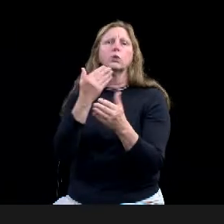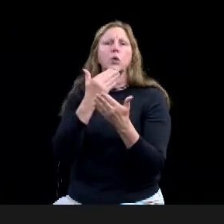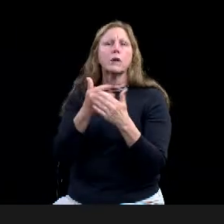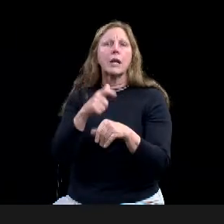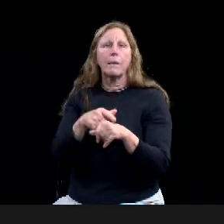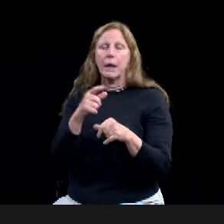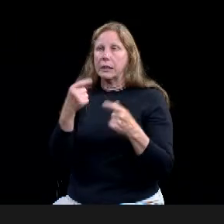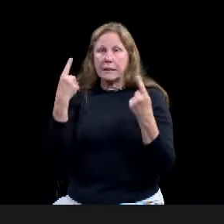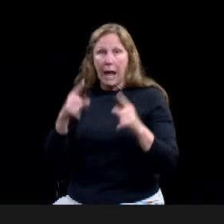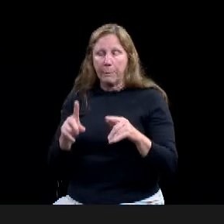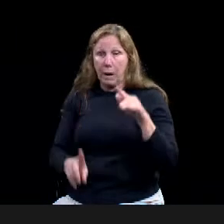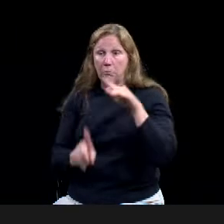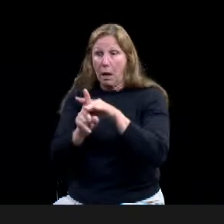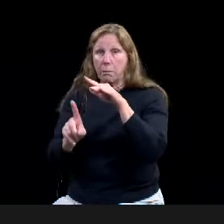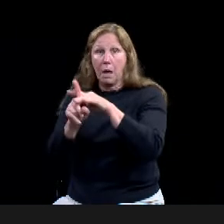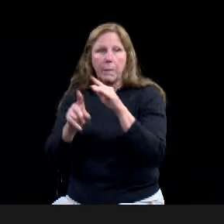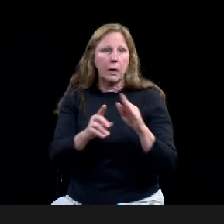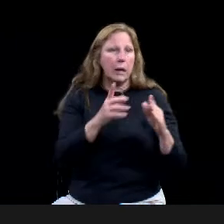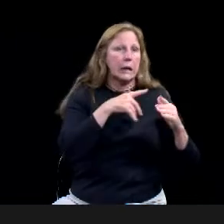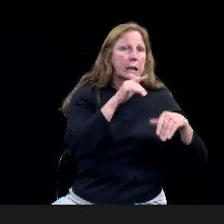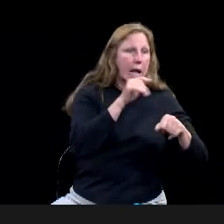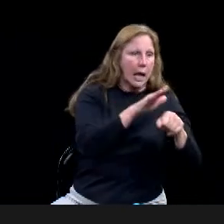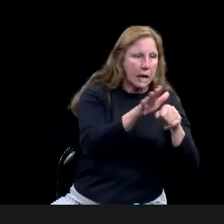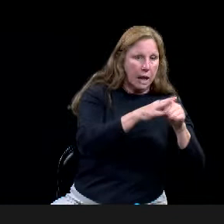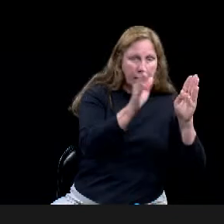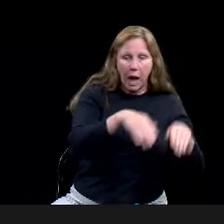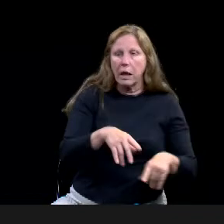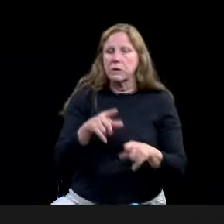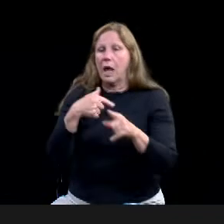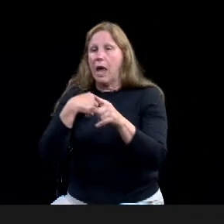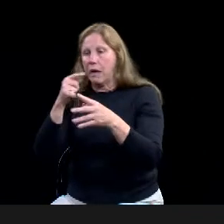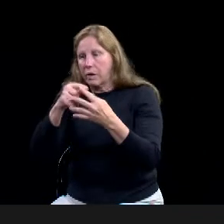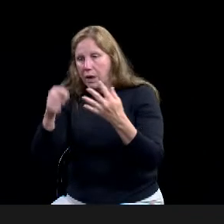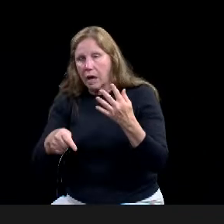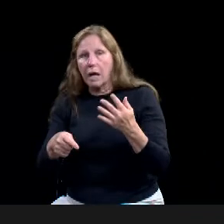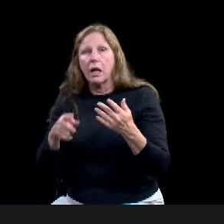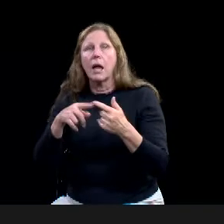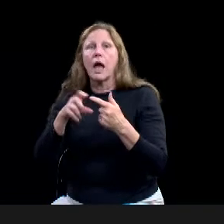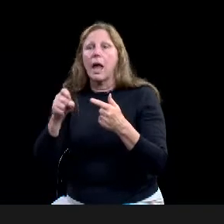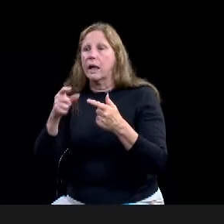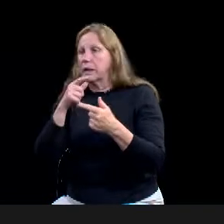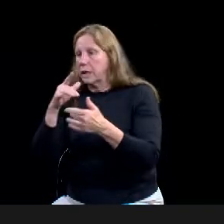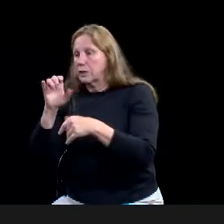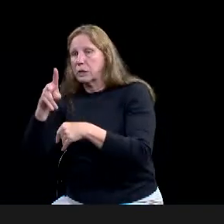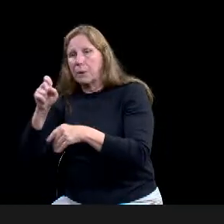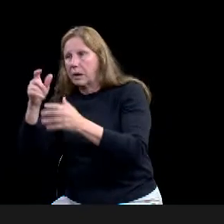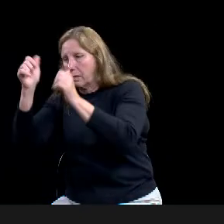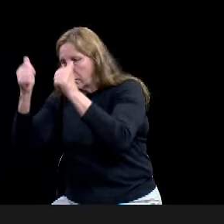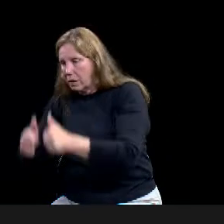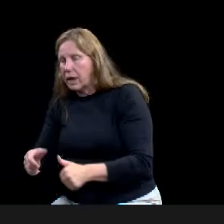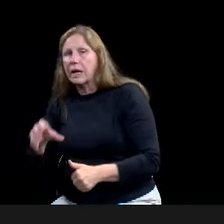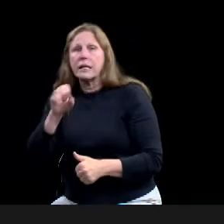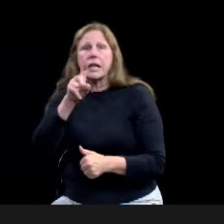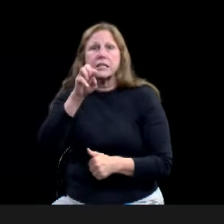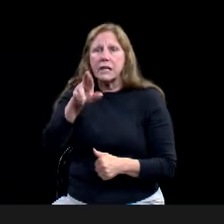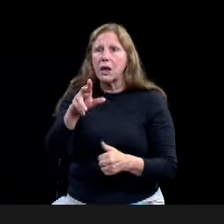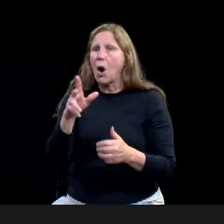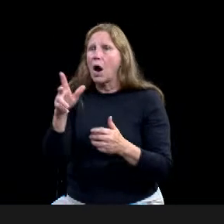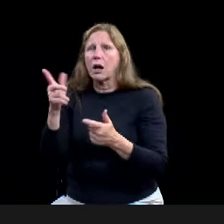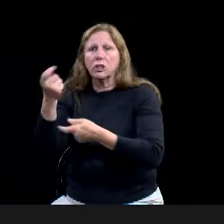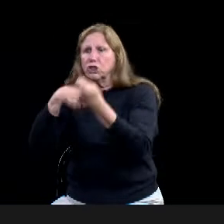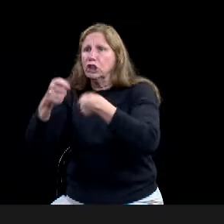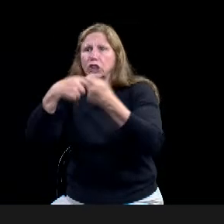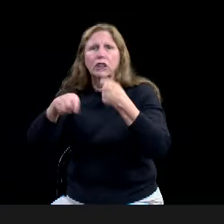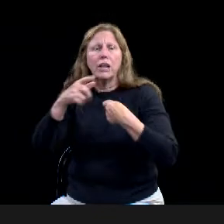STR is this lack of, um, affordable housing. And it feels like we're at this precipice where we need to make some pretty strong decisions, both along policy